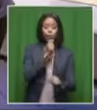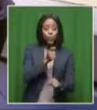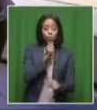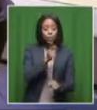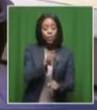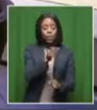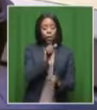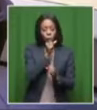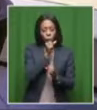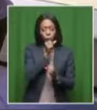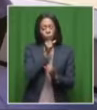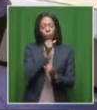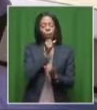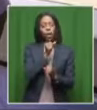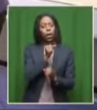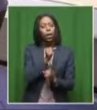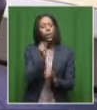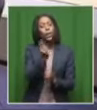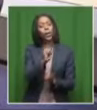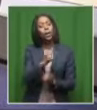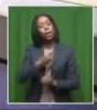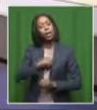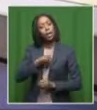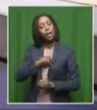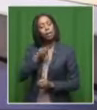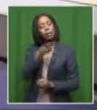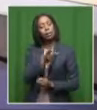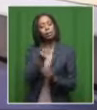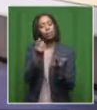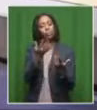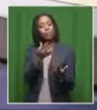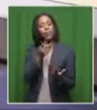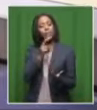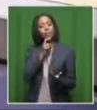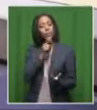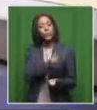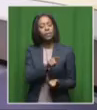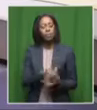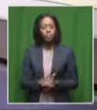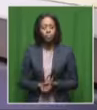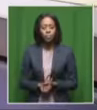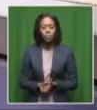consuming when young people engage in smoking the Subli.